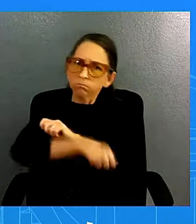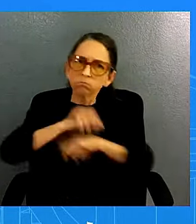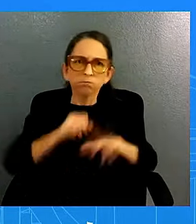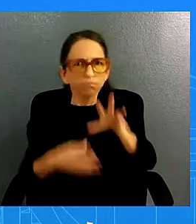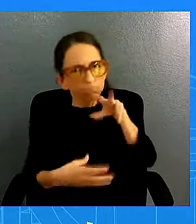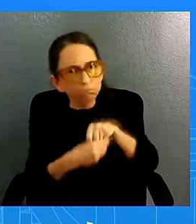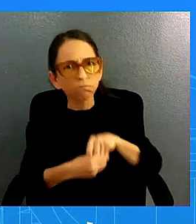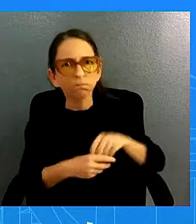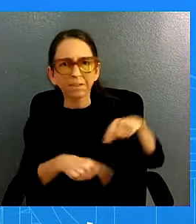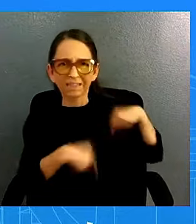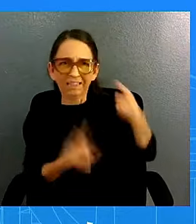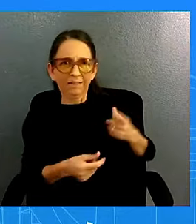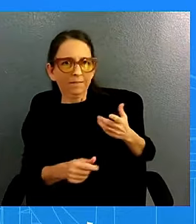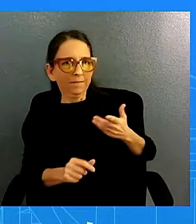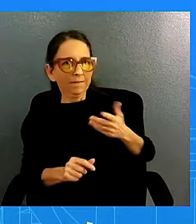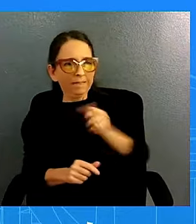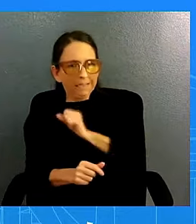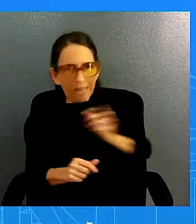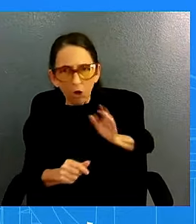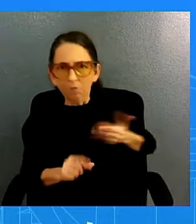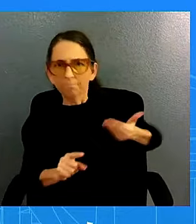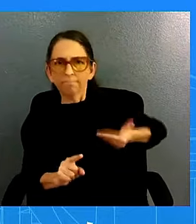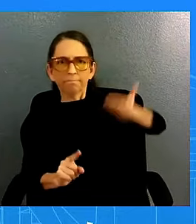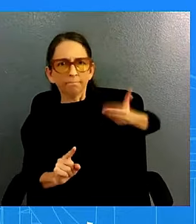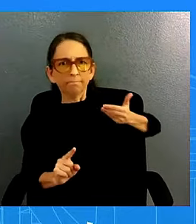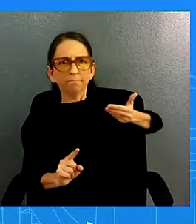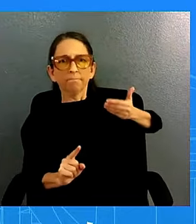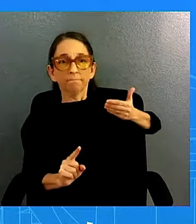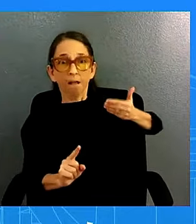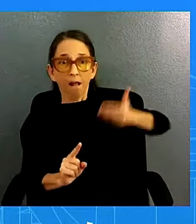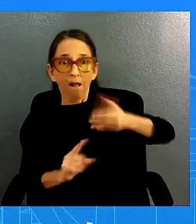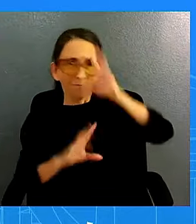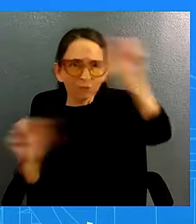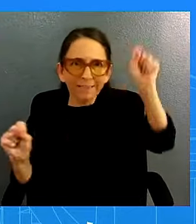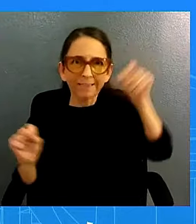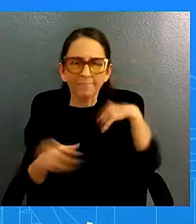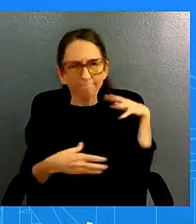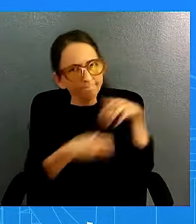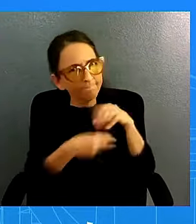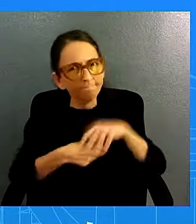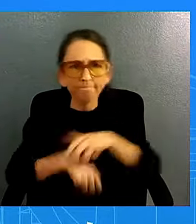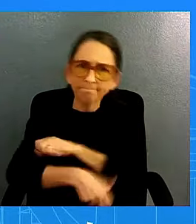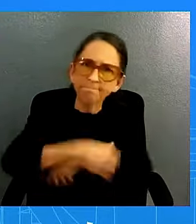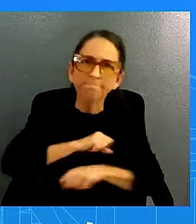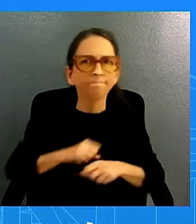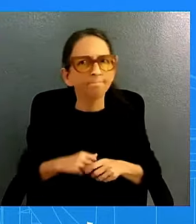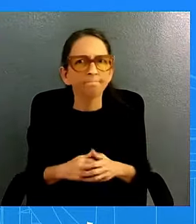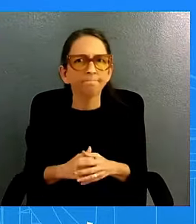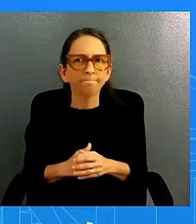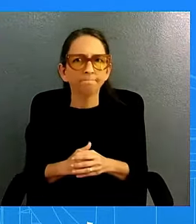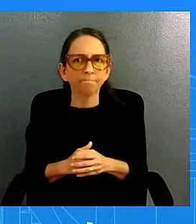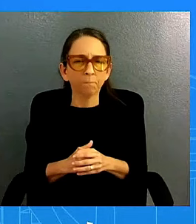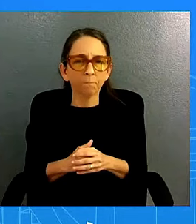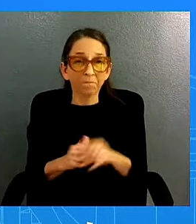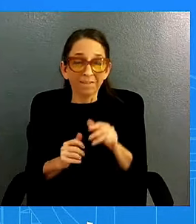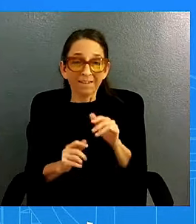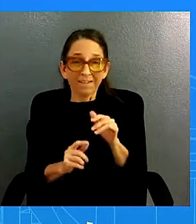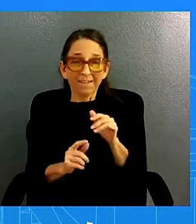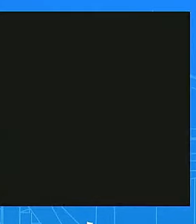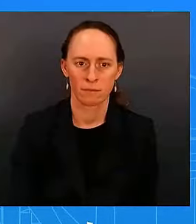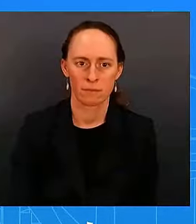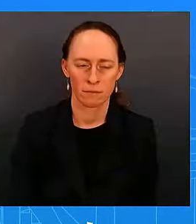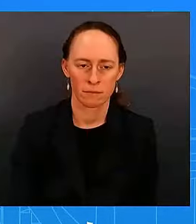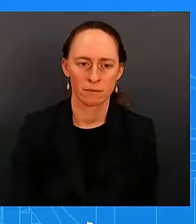as president okay karen um jerry bernstein spoke at length about where you guys stand on the government shutdown at this point but how would you